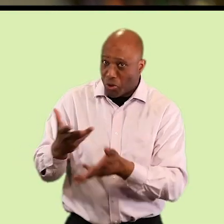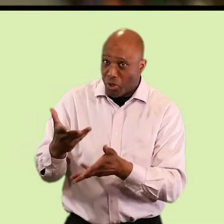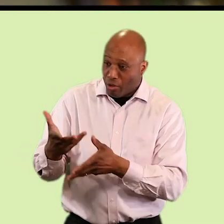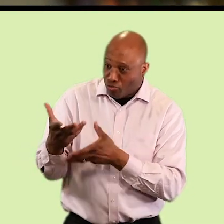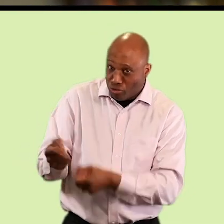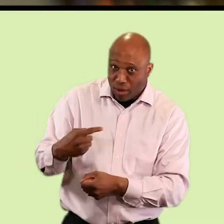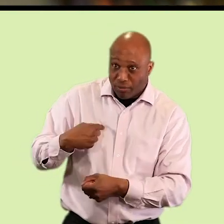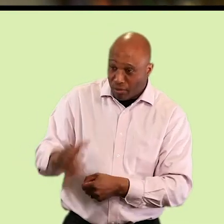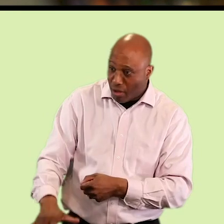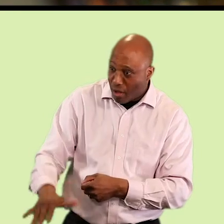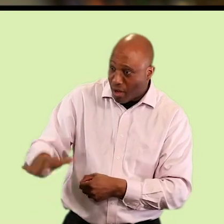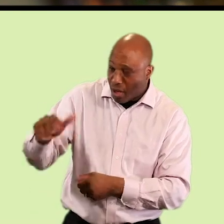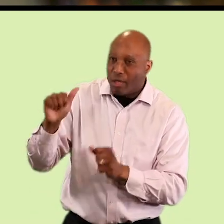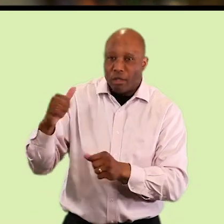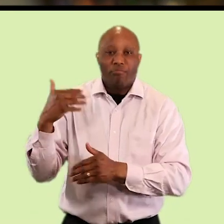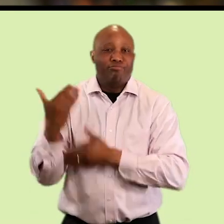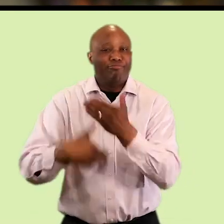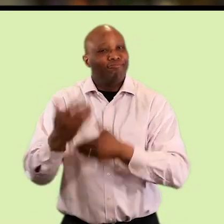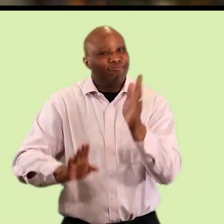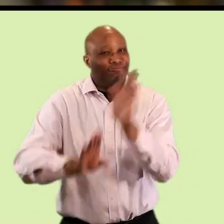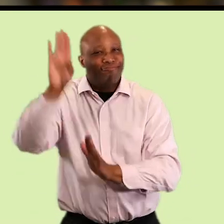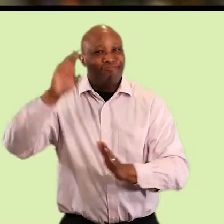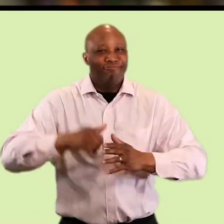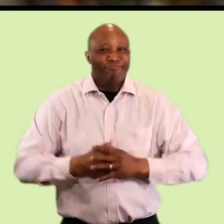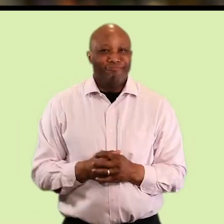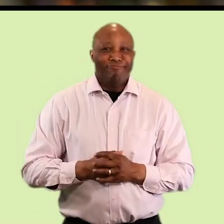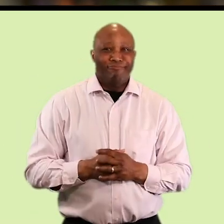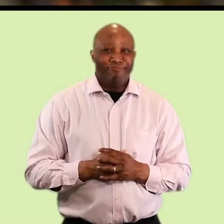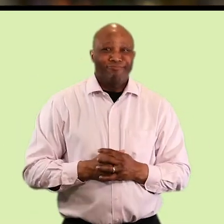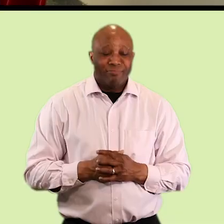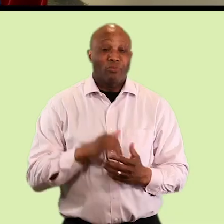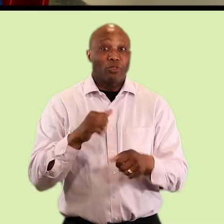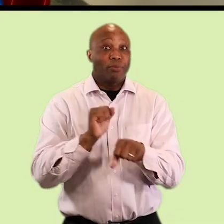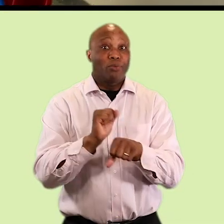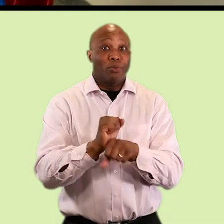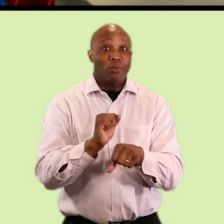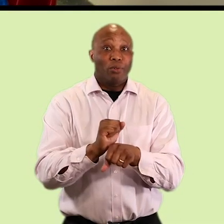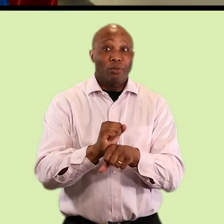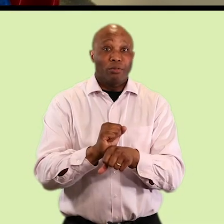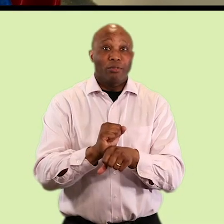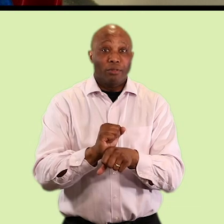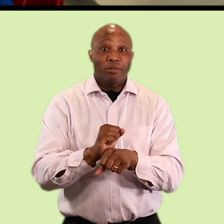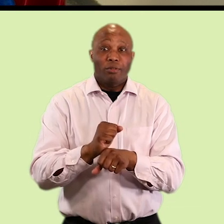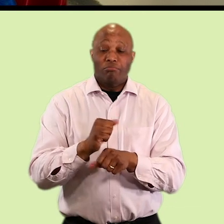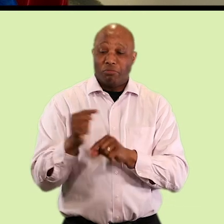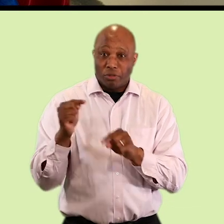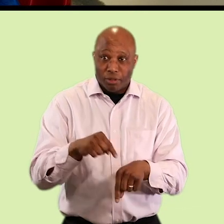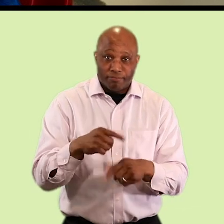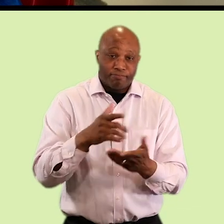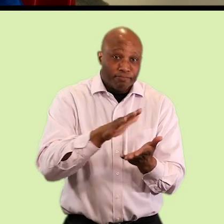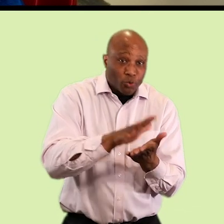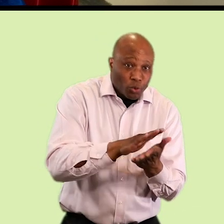with a team of job coaches so we have students kind of doing everything you can imagine around the schools. And then we're working on kind of